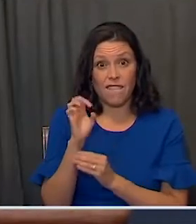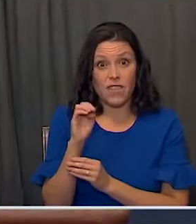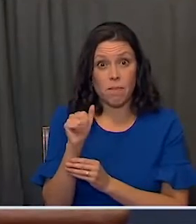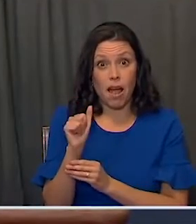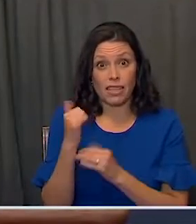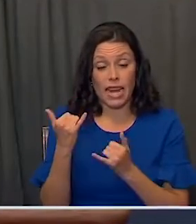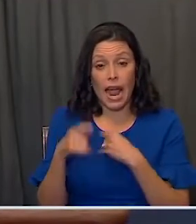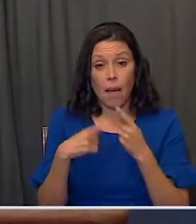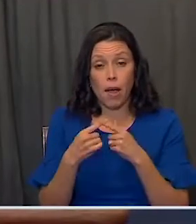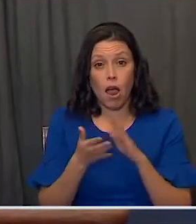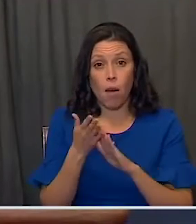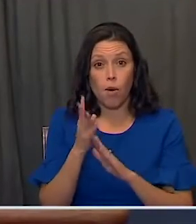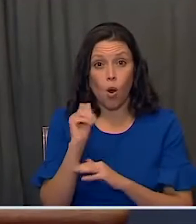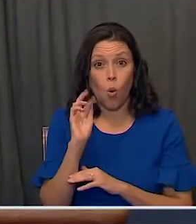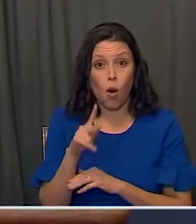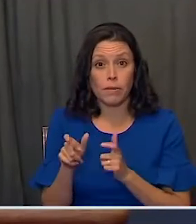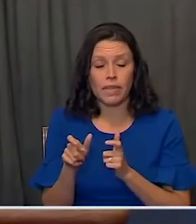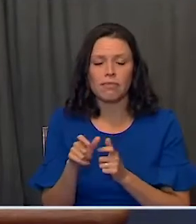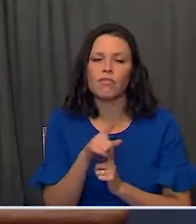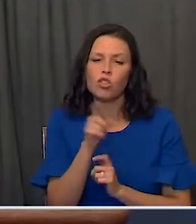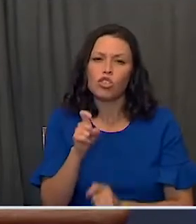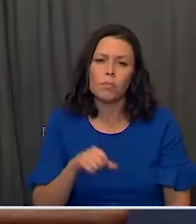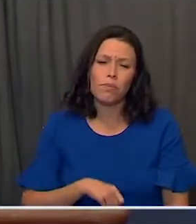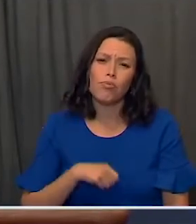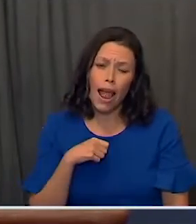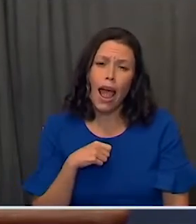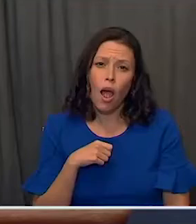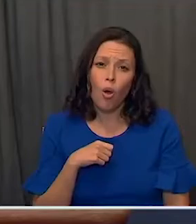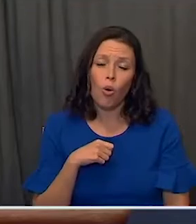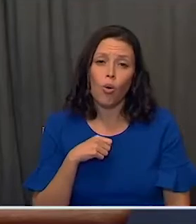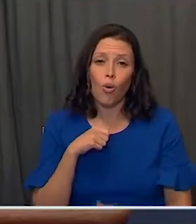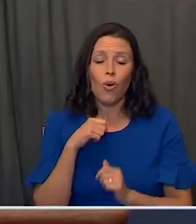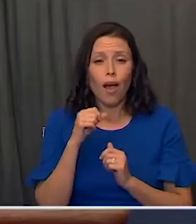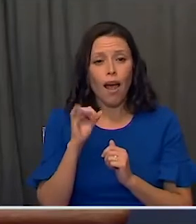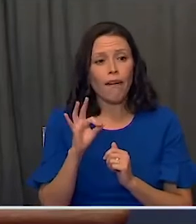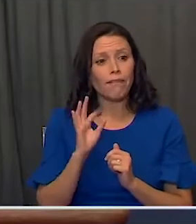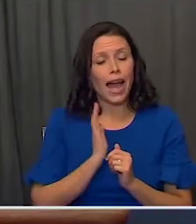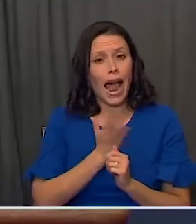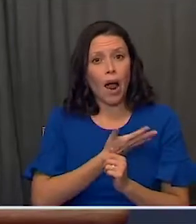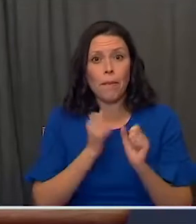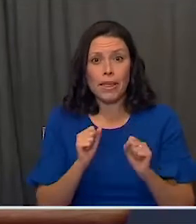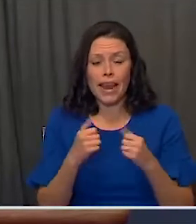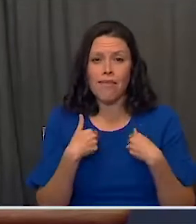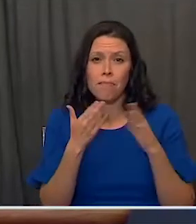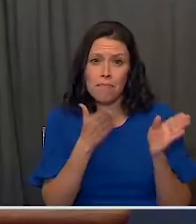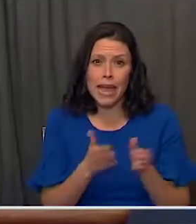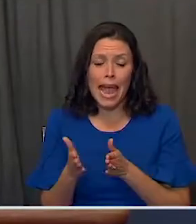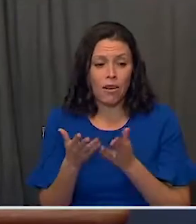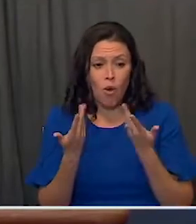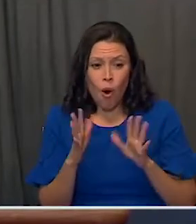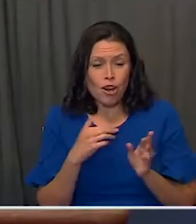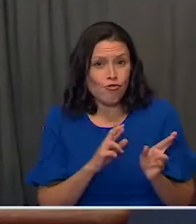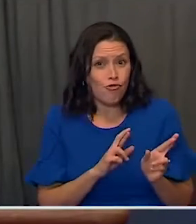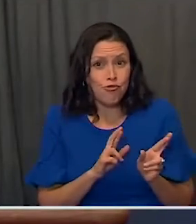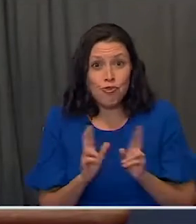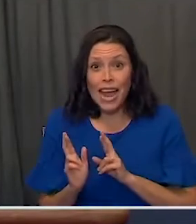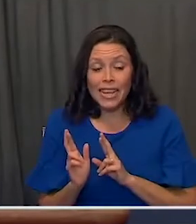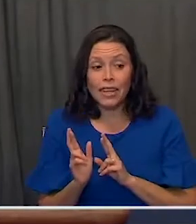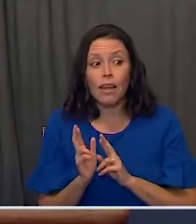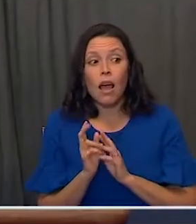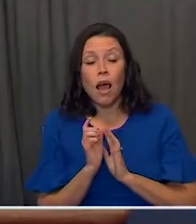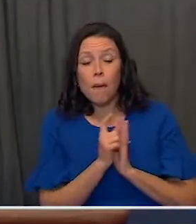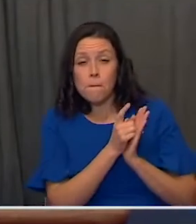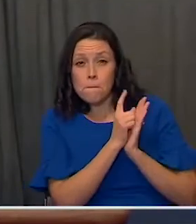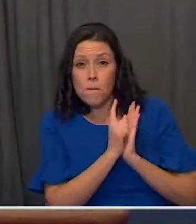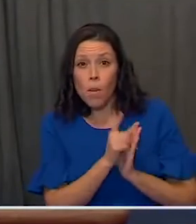Operation Warp Speed, I think every American can be proud of the fact that we have a plan in place that the